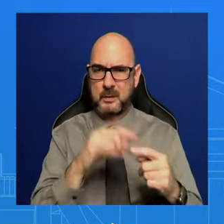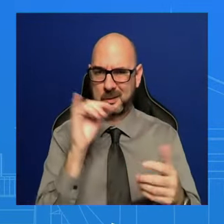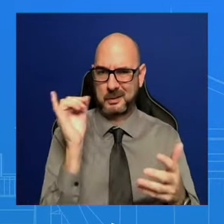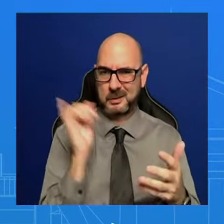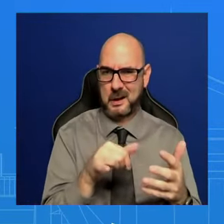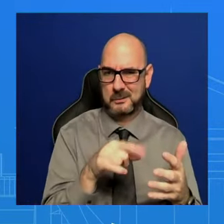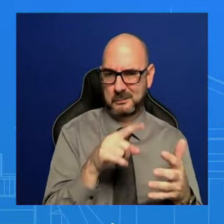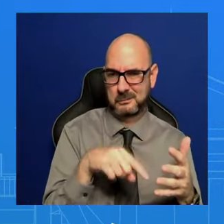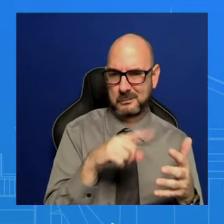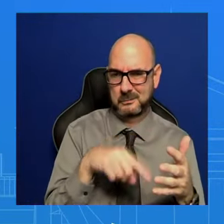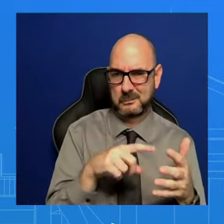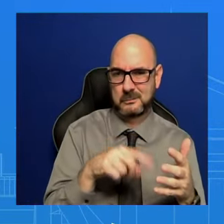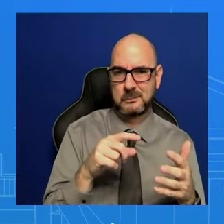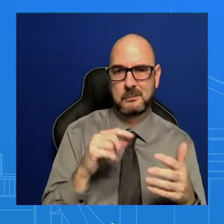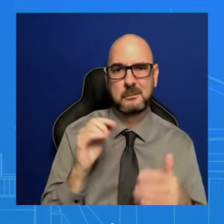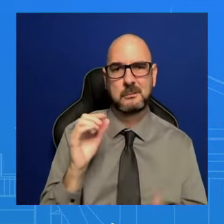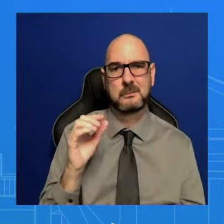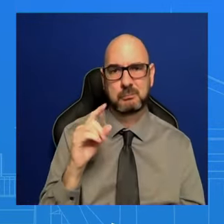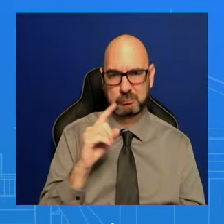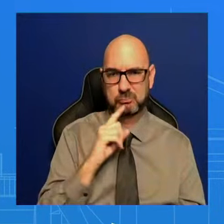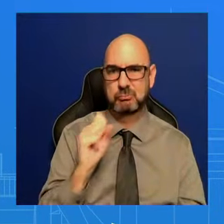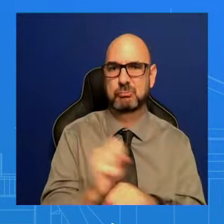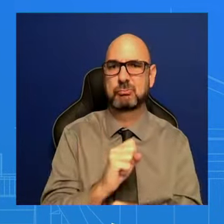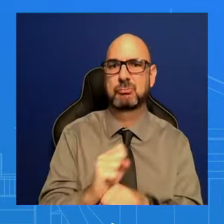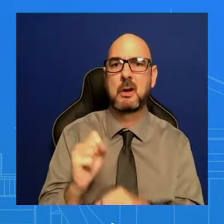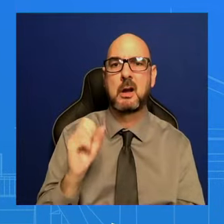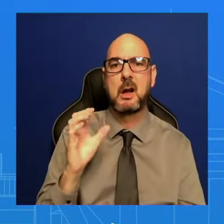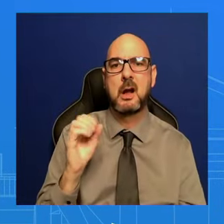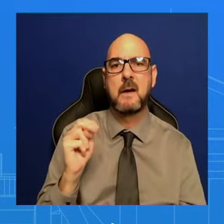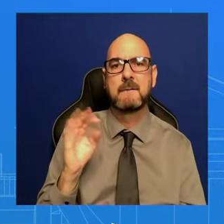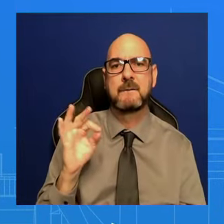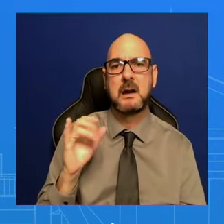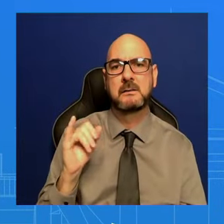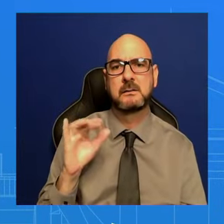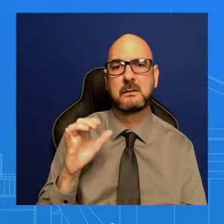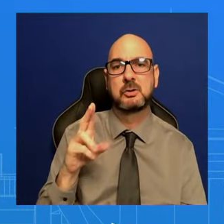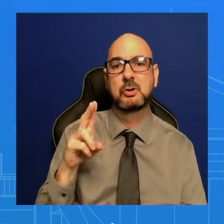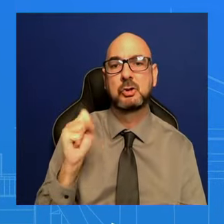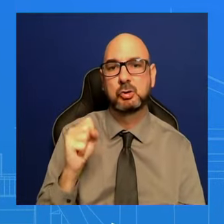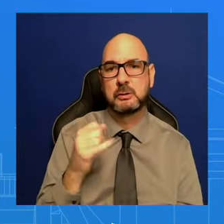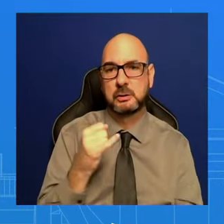intelligence agency processing in the United States?